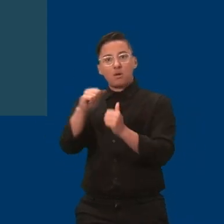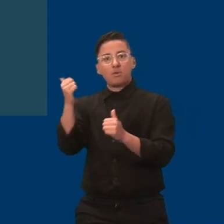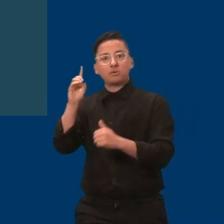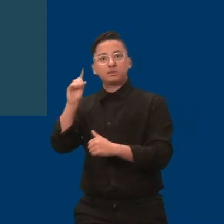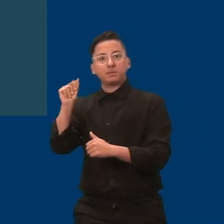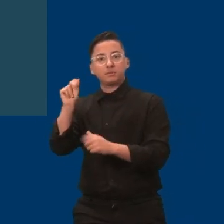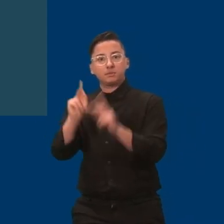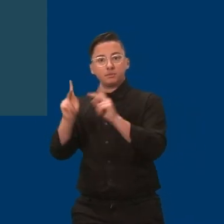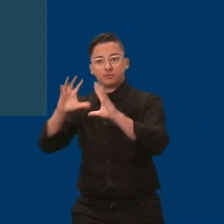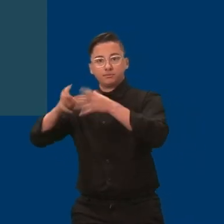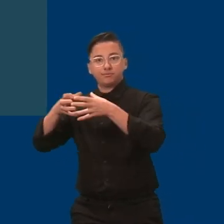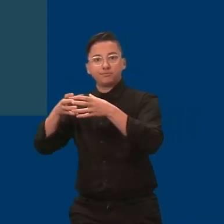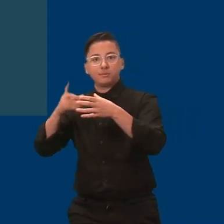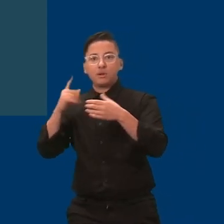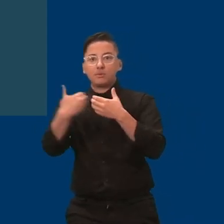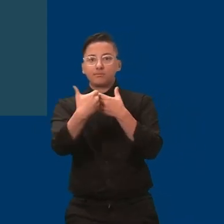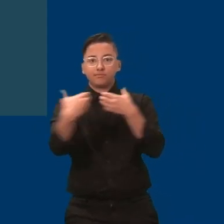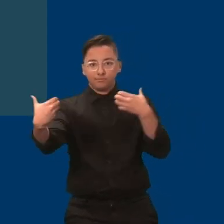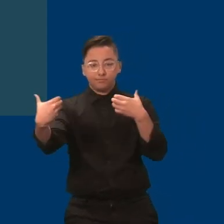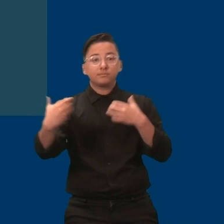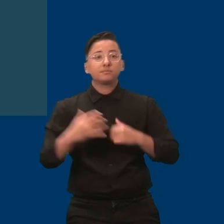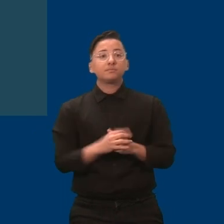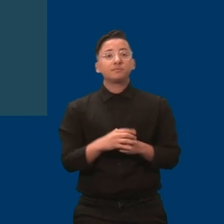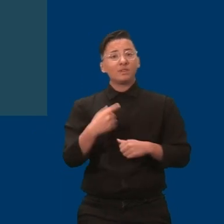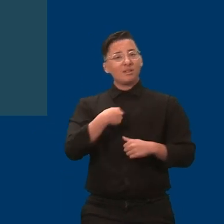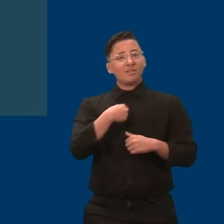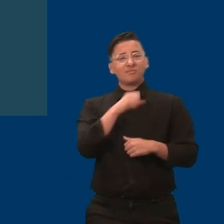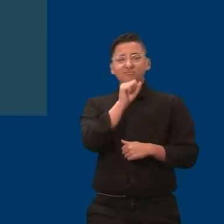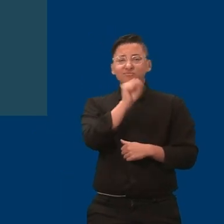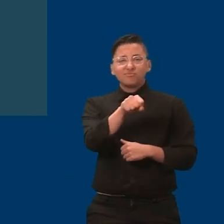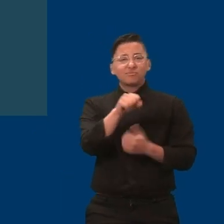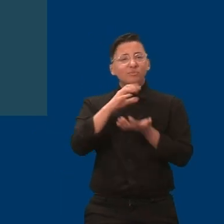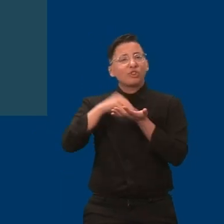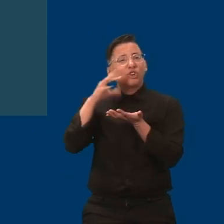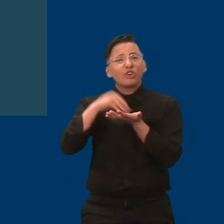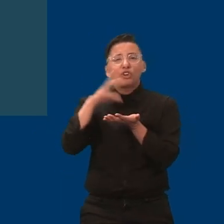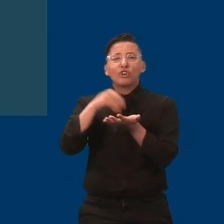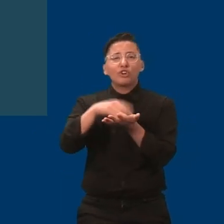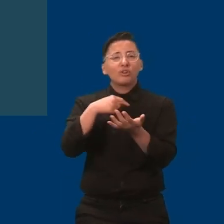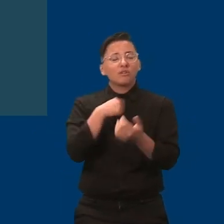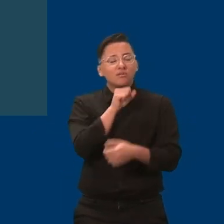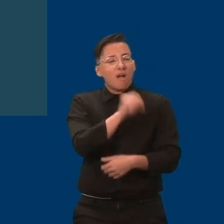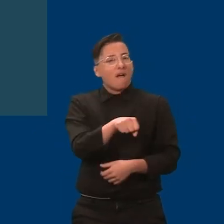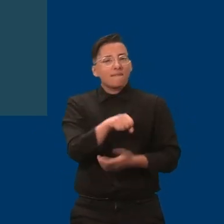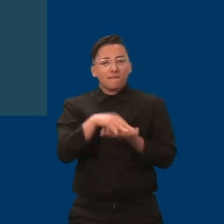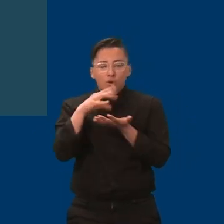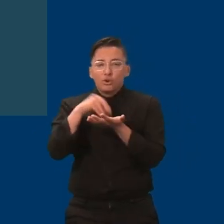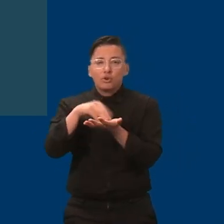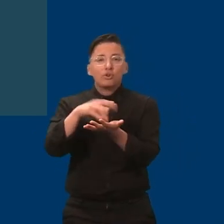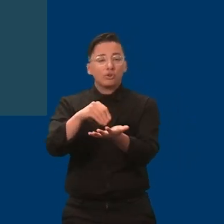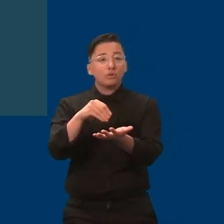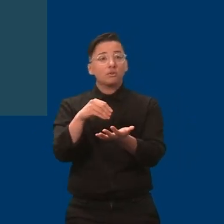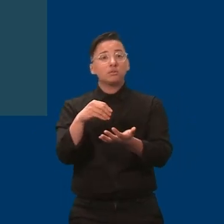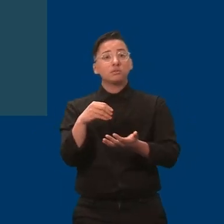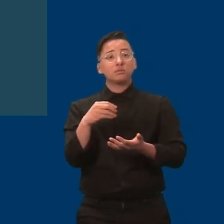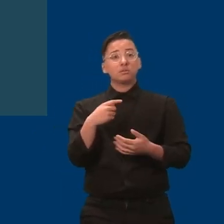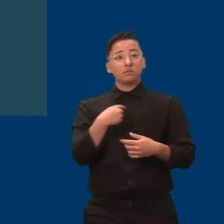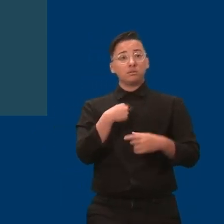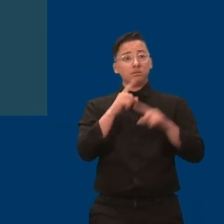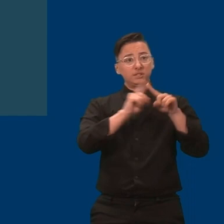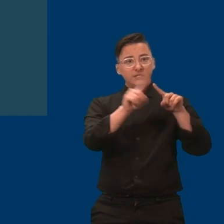I love to learn. I just learn differently, and it may take me a little longer.